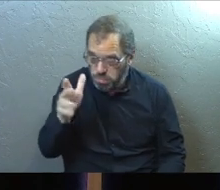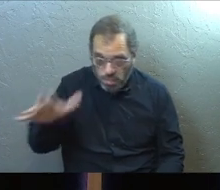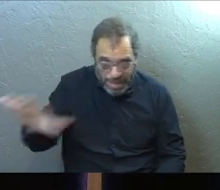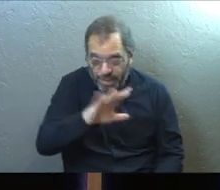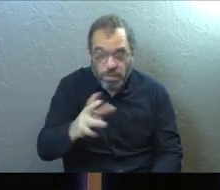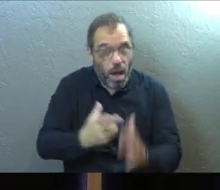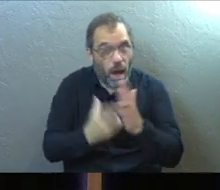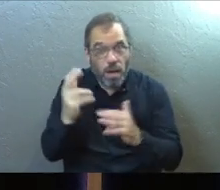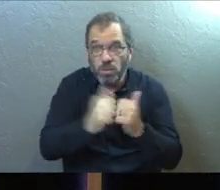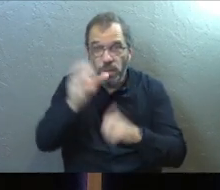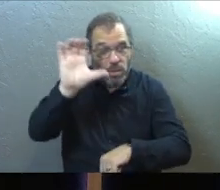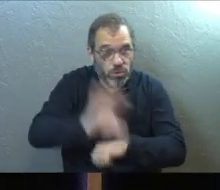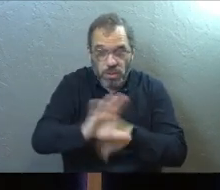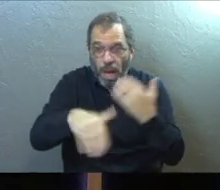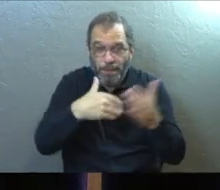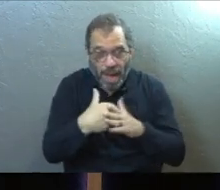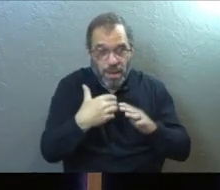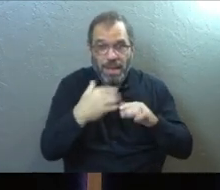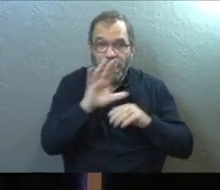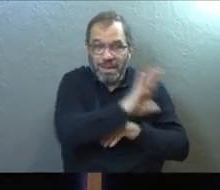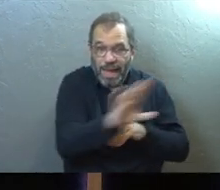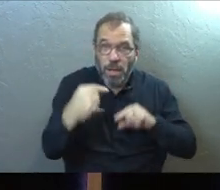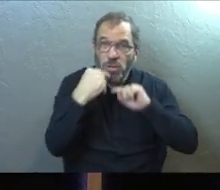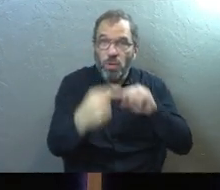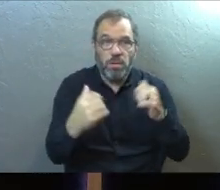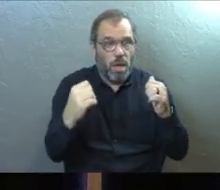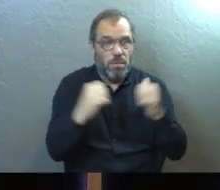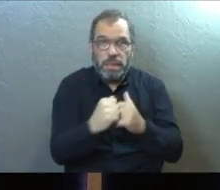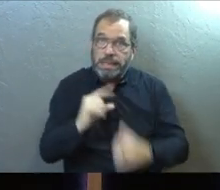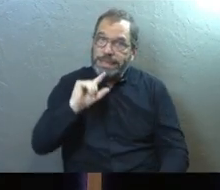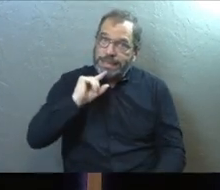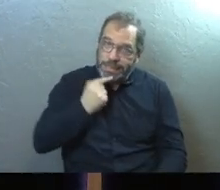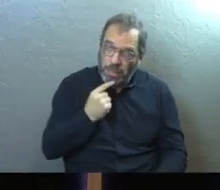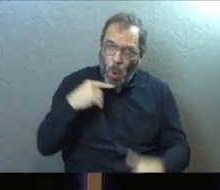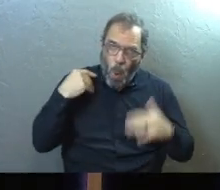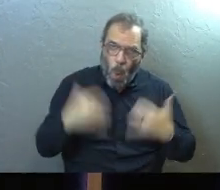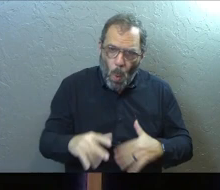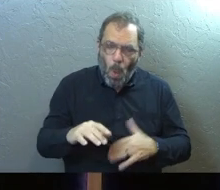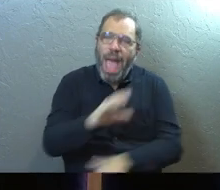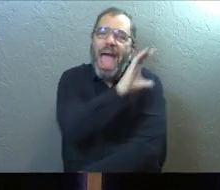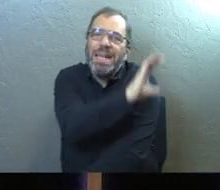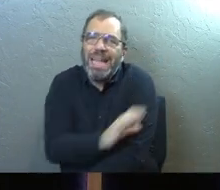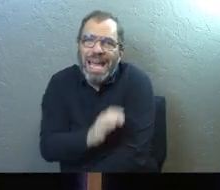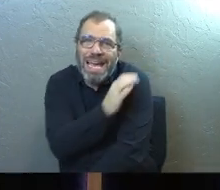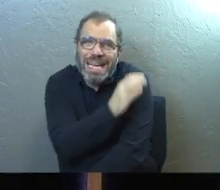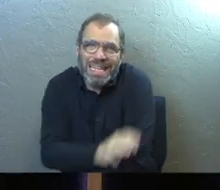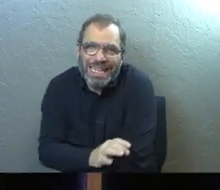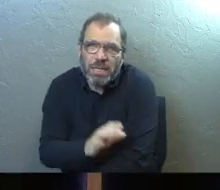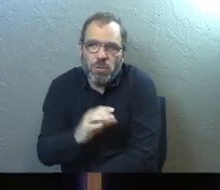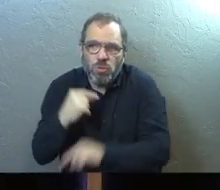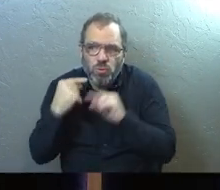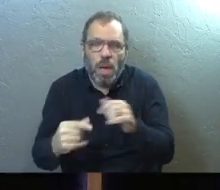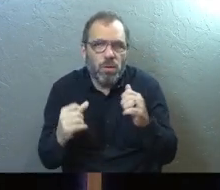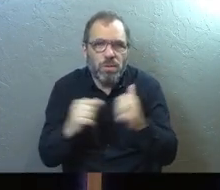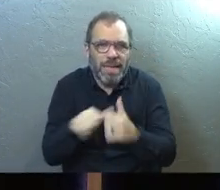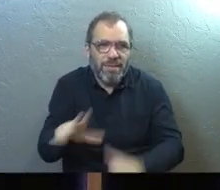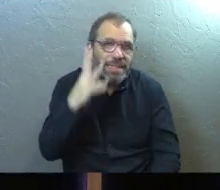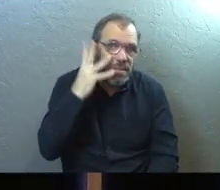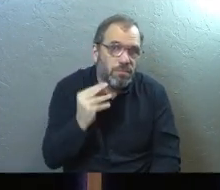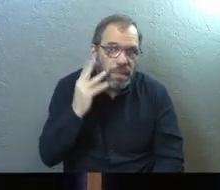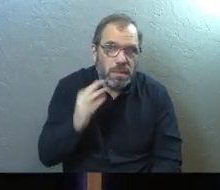honest with the church about the struggles that they have had. Very, very serious, even clinical struggles that they have had.